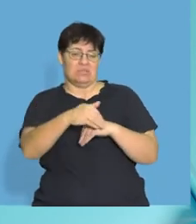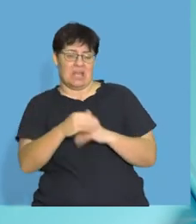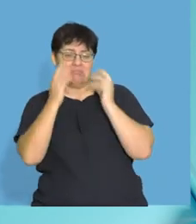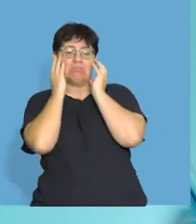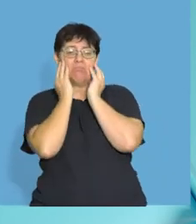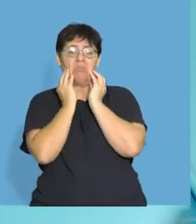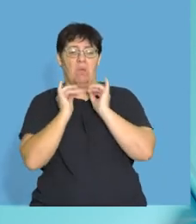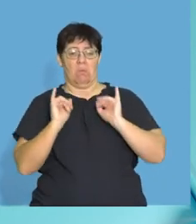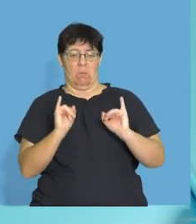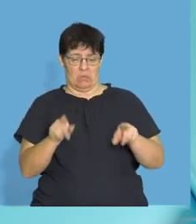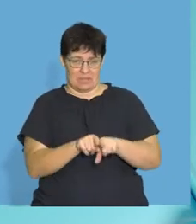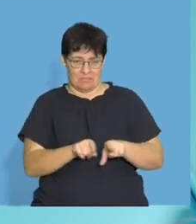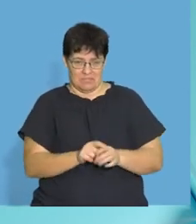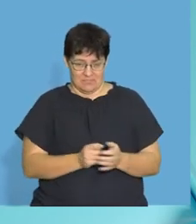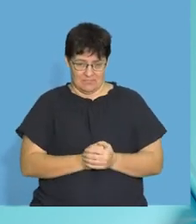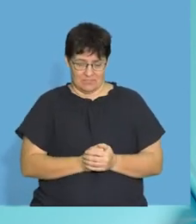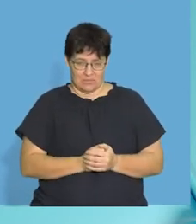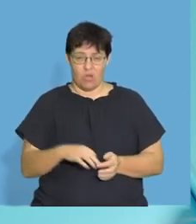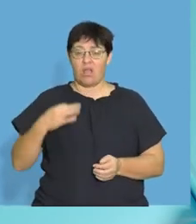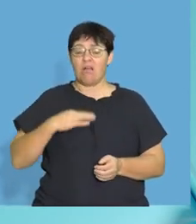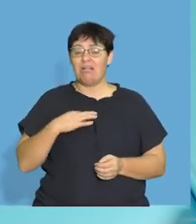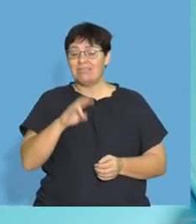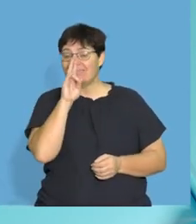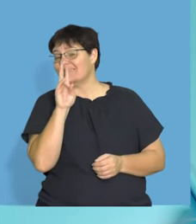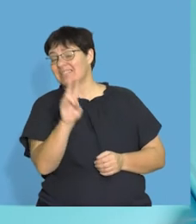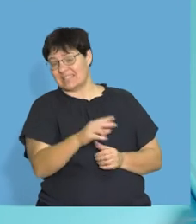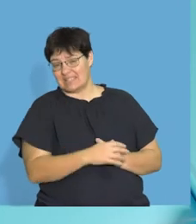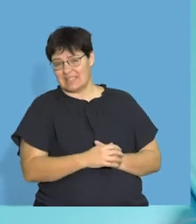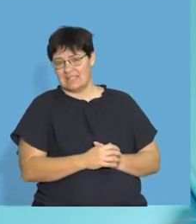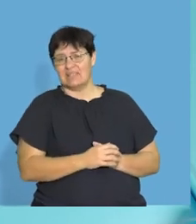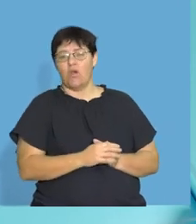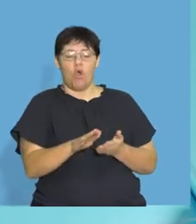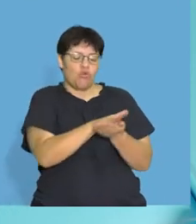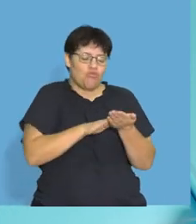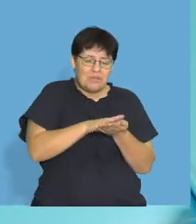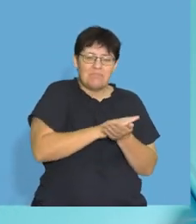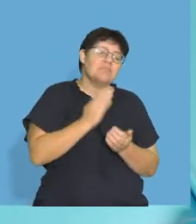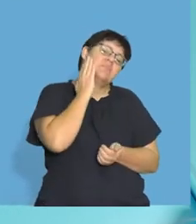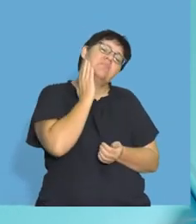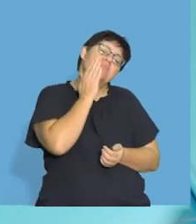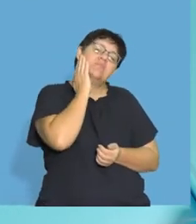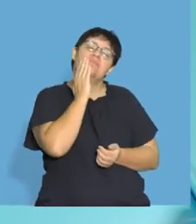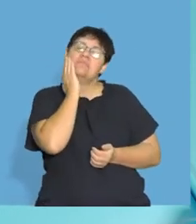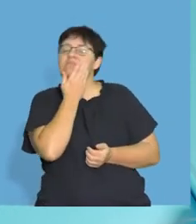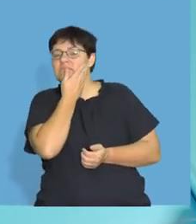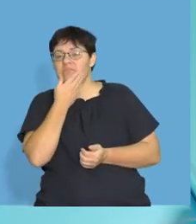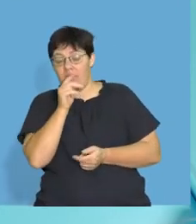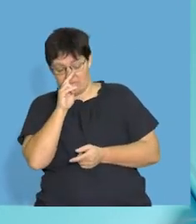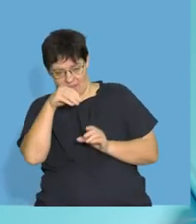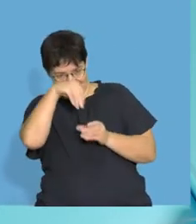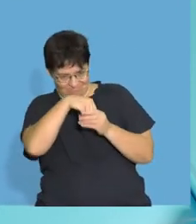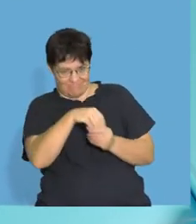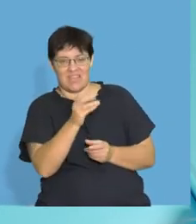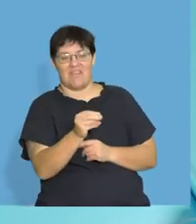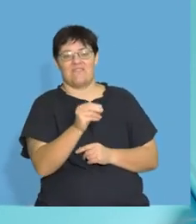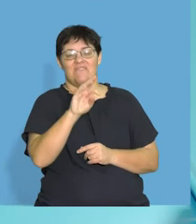outside, not so good. So vitamin E, you'll see the girls, all right? Girls, go and have a look at all your cream that you use to put on